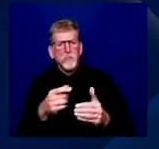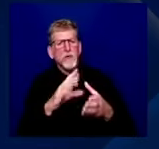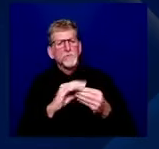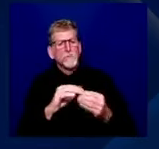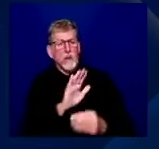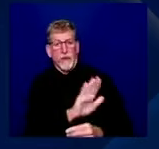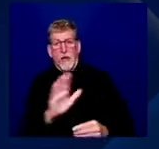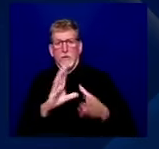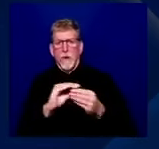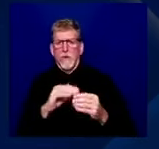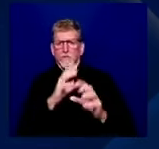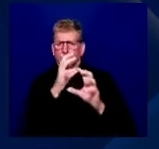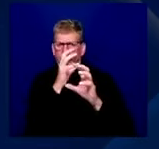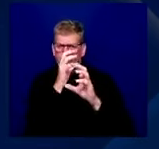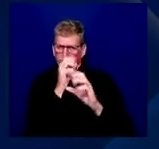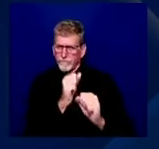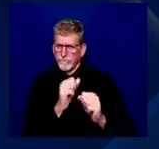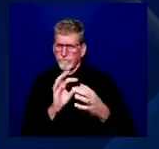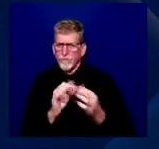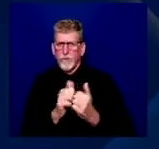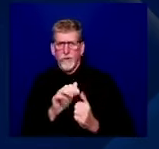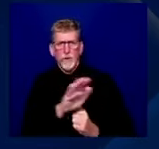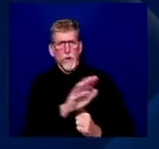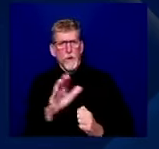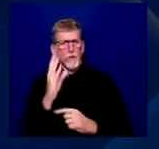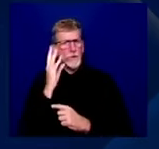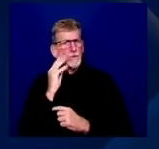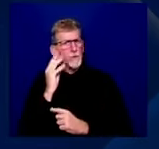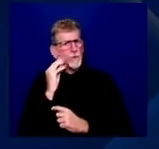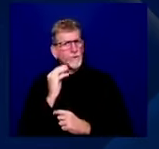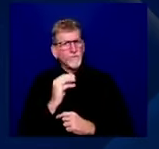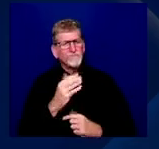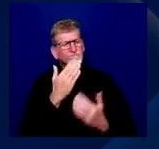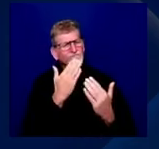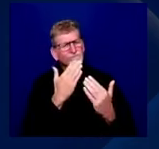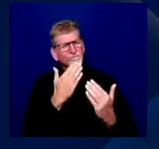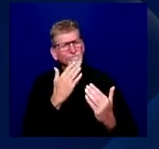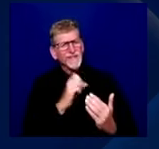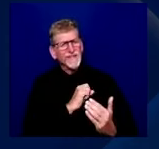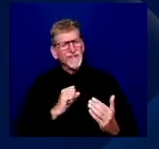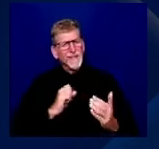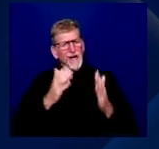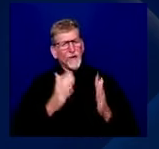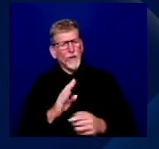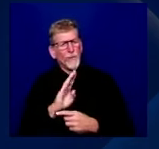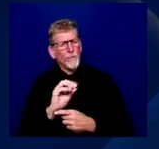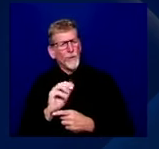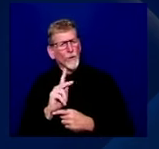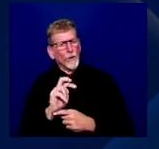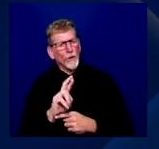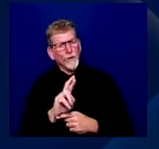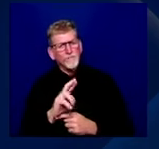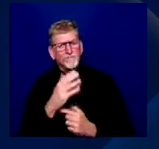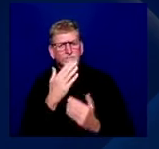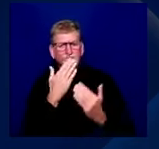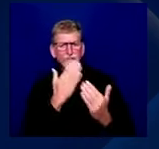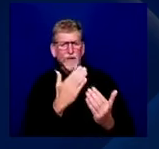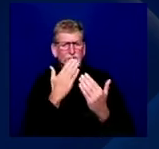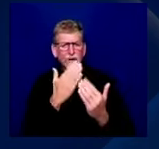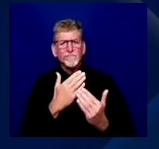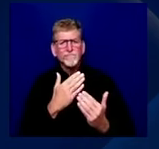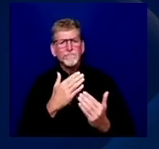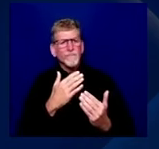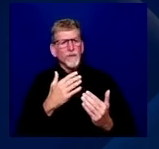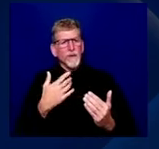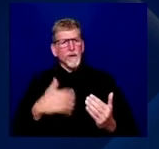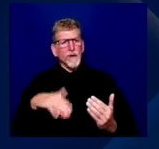watching. Charles absolutely. Senator Booker, first and foremost, let me just thank you. Because, you know, I was really just had a heavy heart this